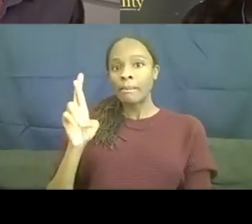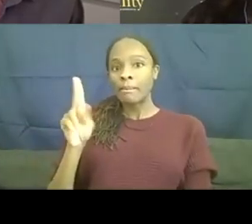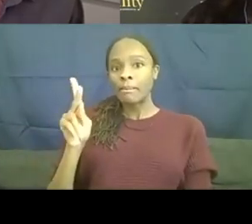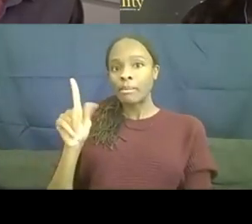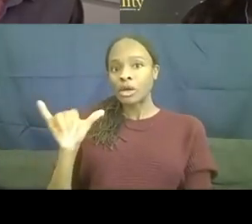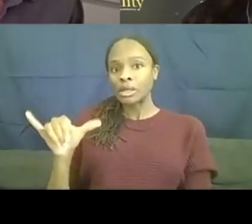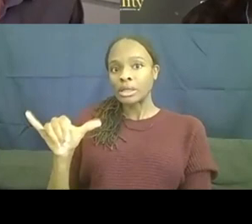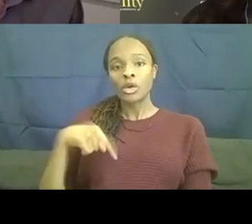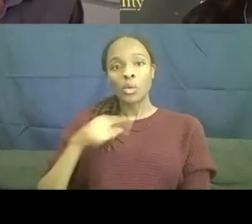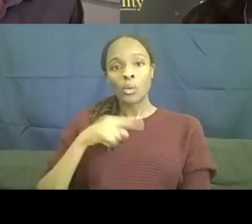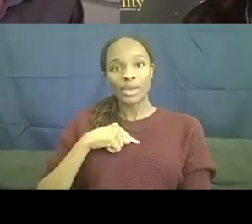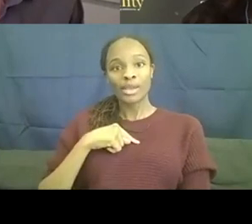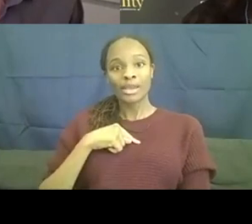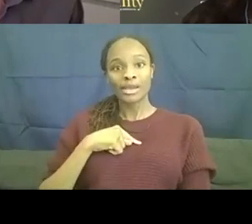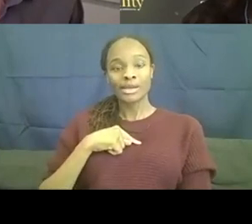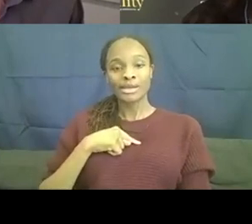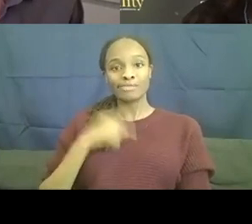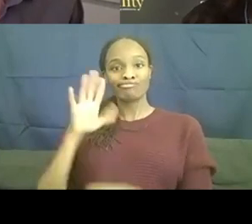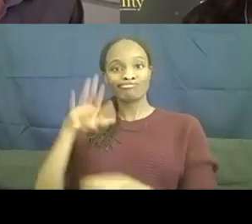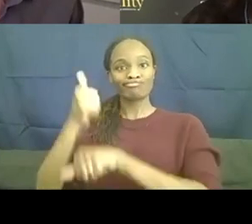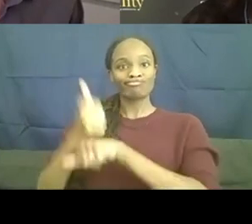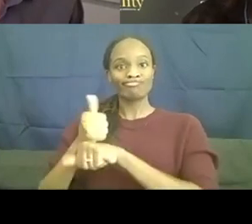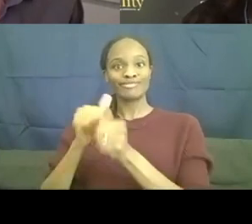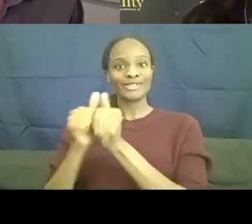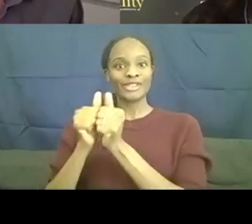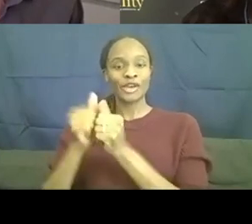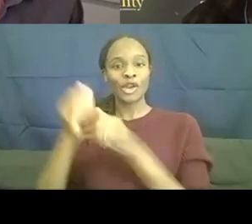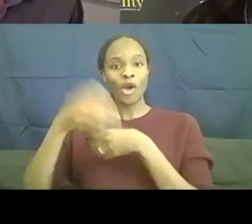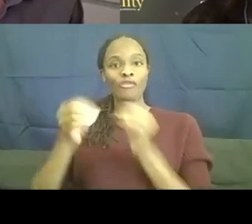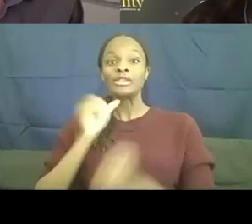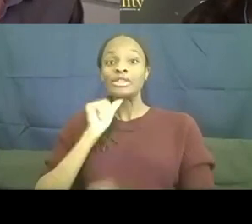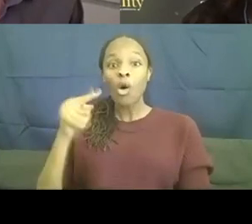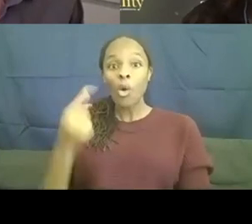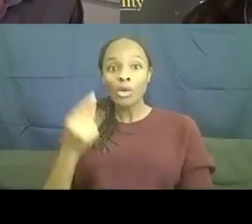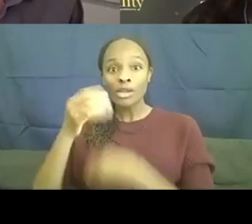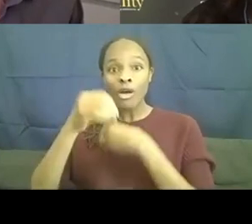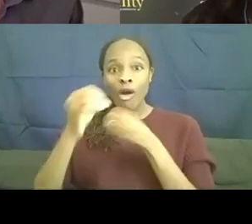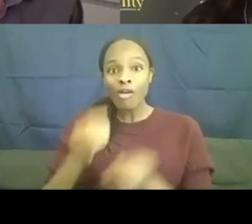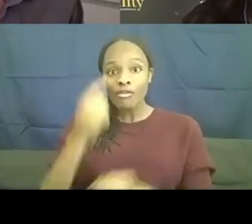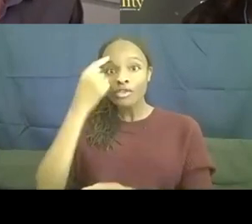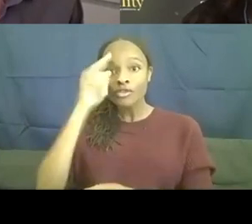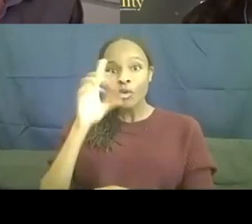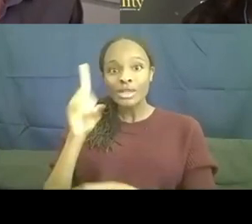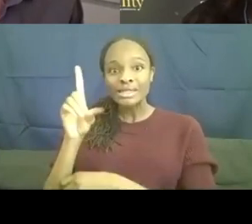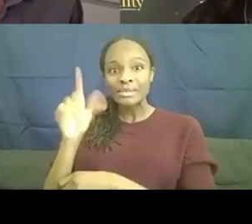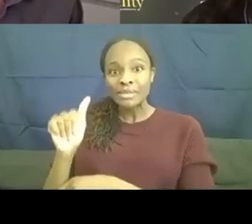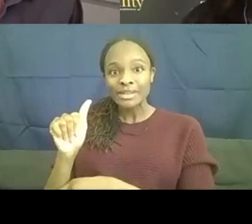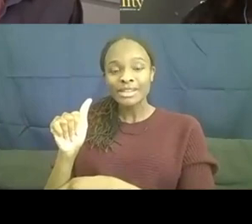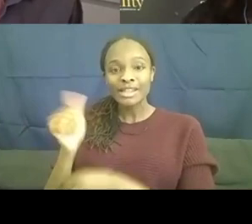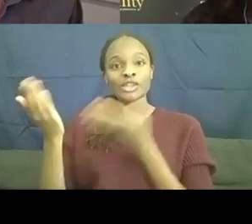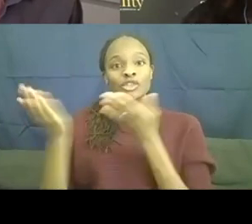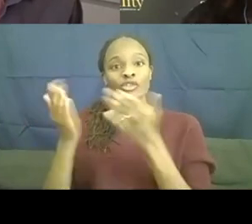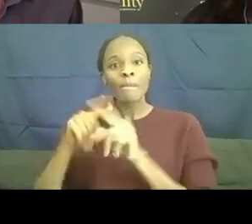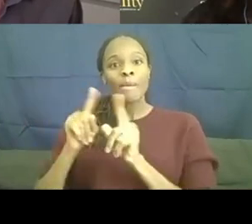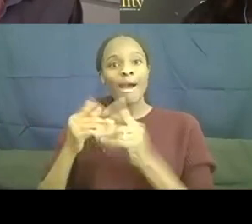put together the office of not only the office of disability services, but we put that with the diversity